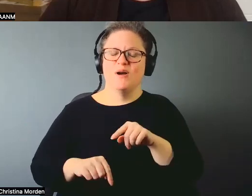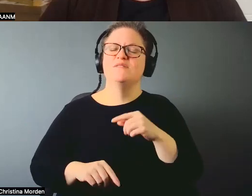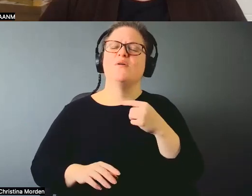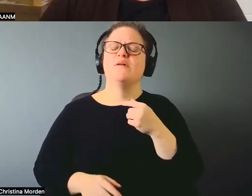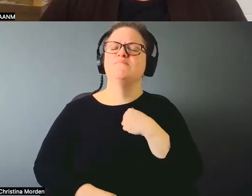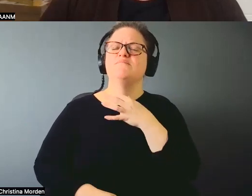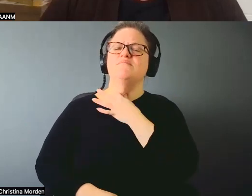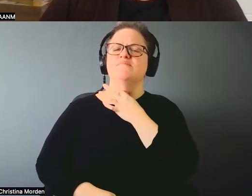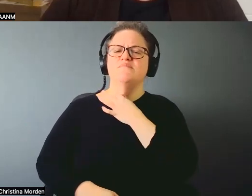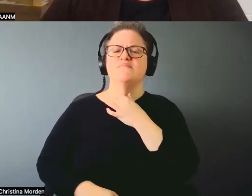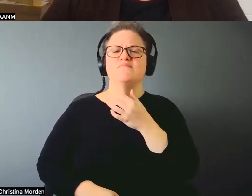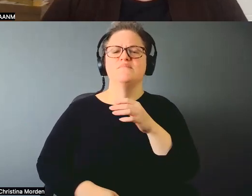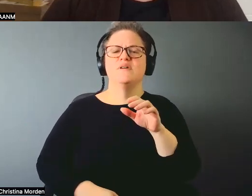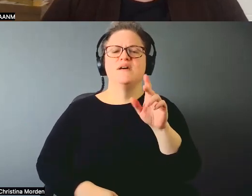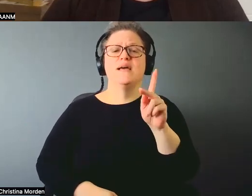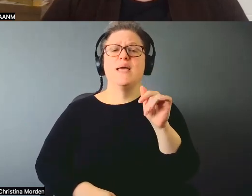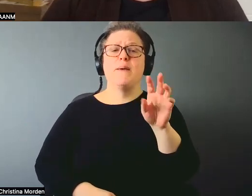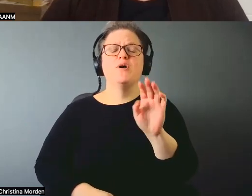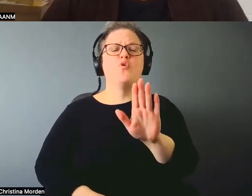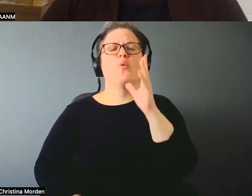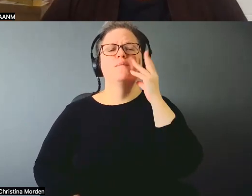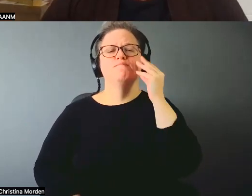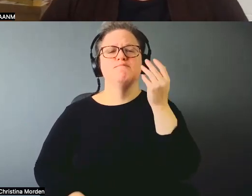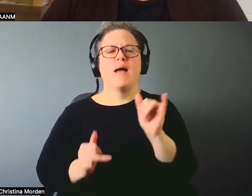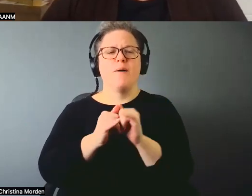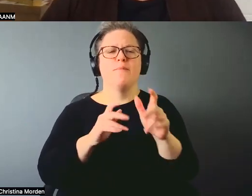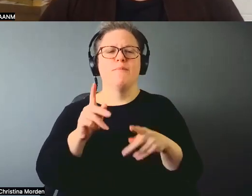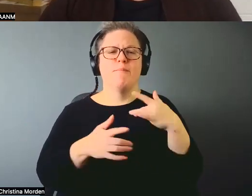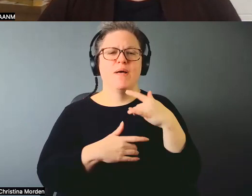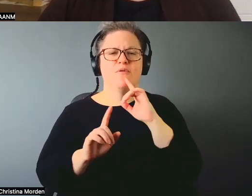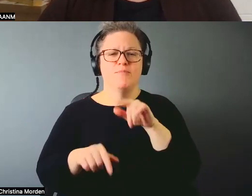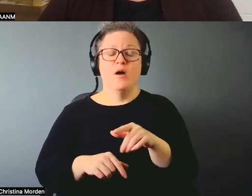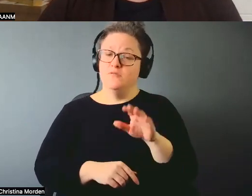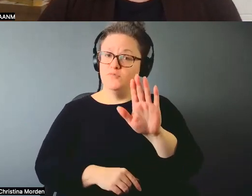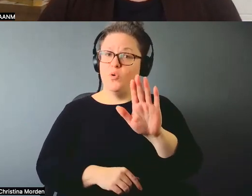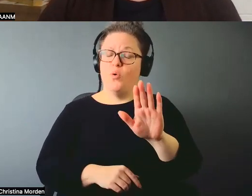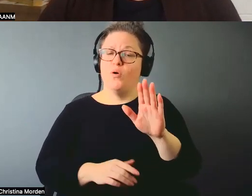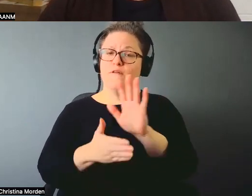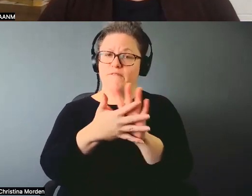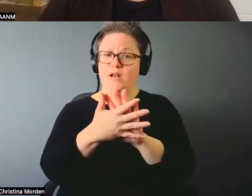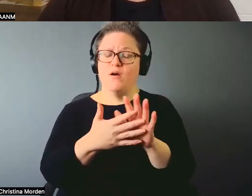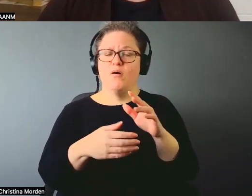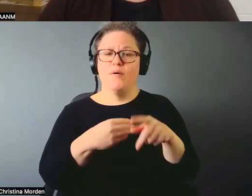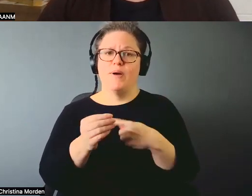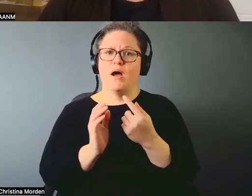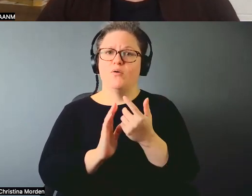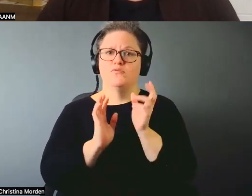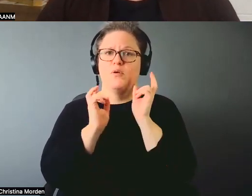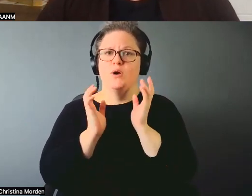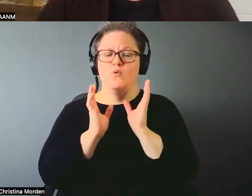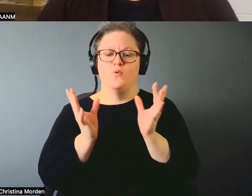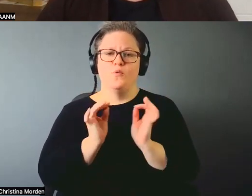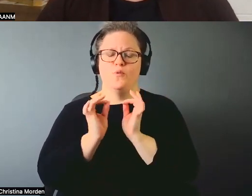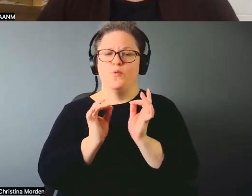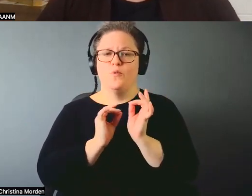your experience of people's reaction to your work is, because you're dealing with like taboo subjects like death and disability in a very